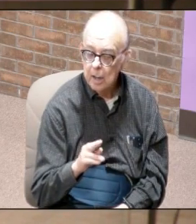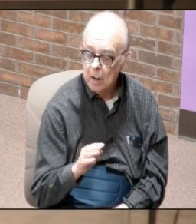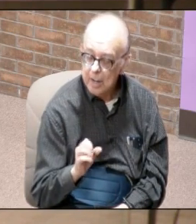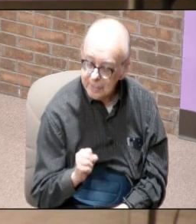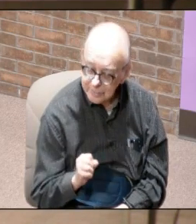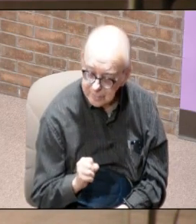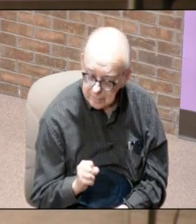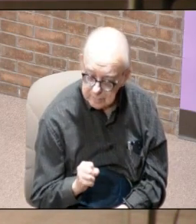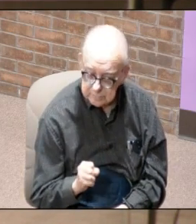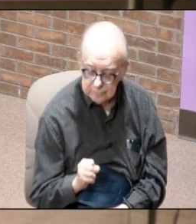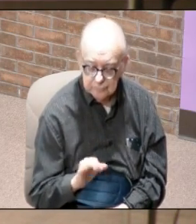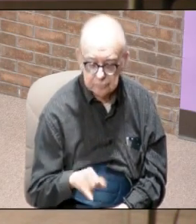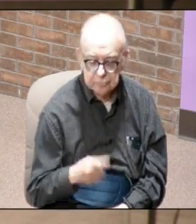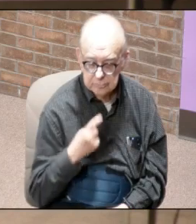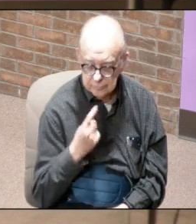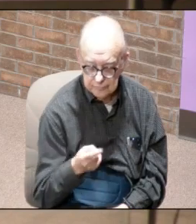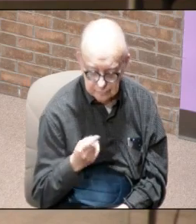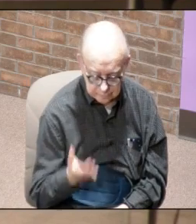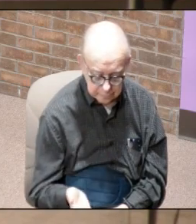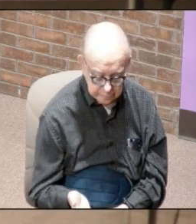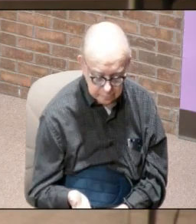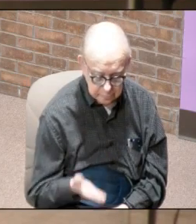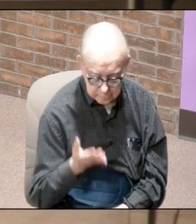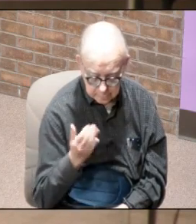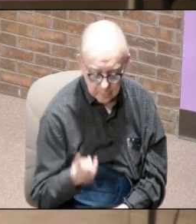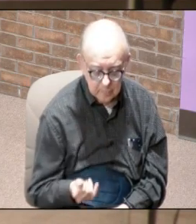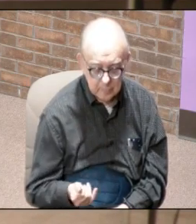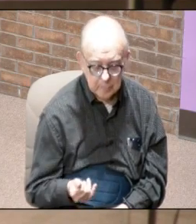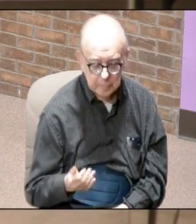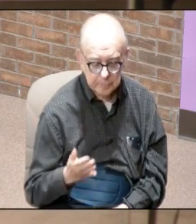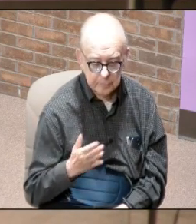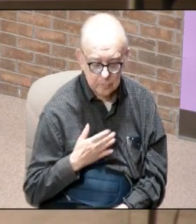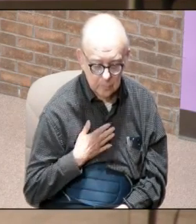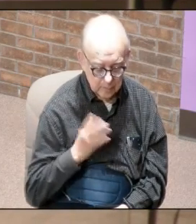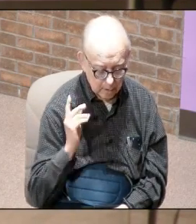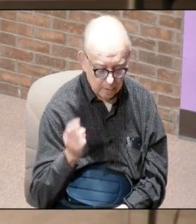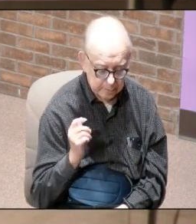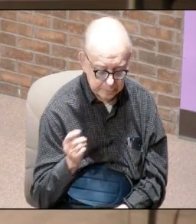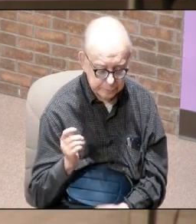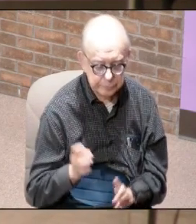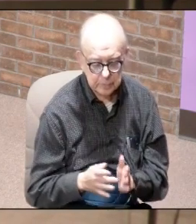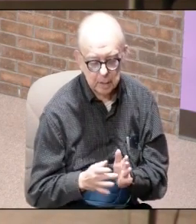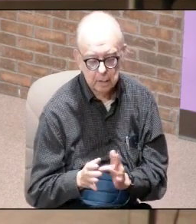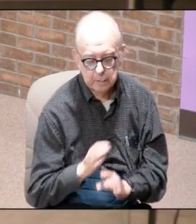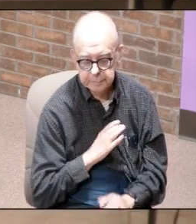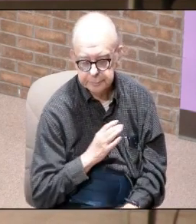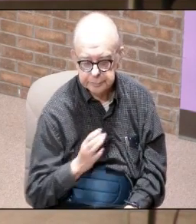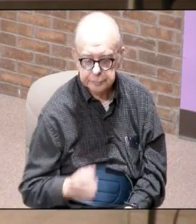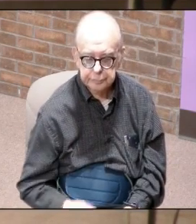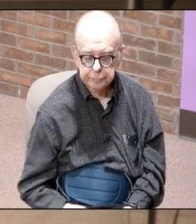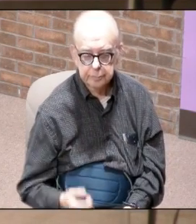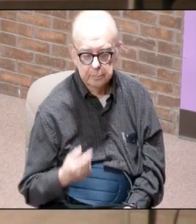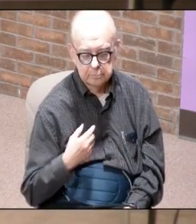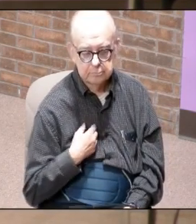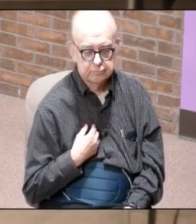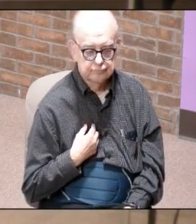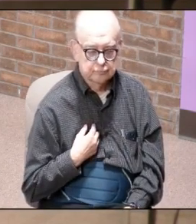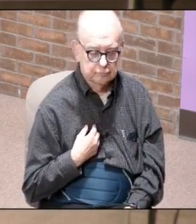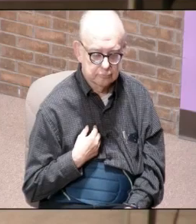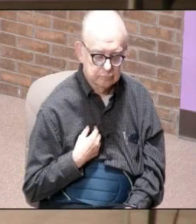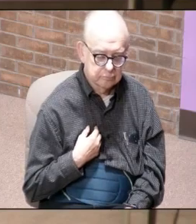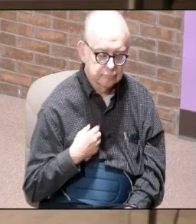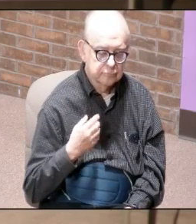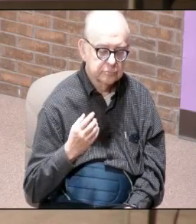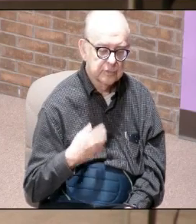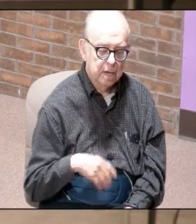so he's saying that here it is because of the testimony of Jesus Christ I am a